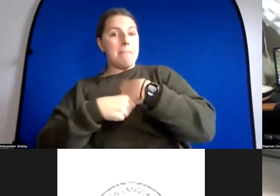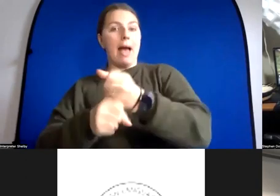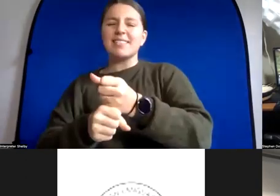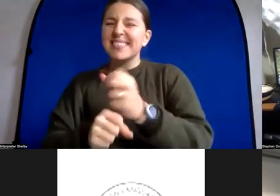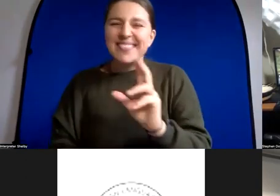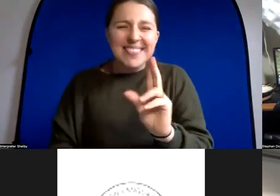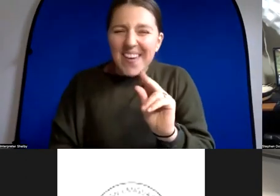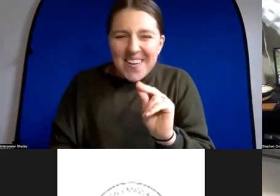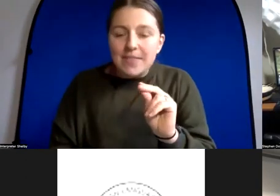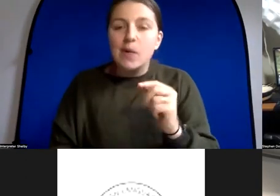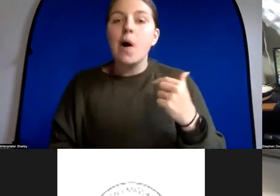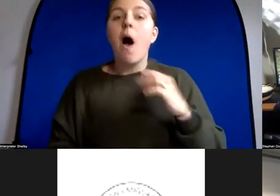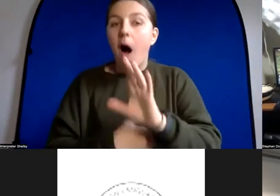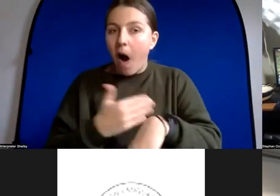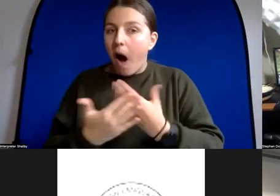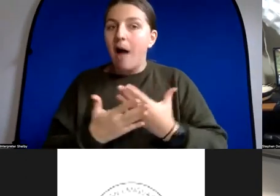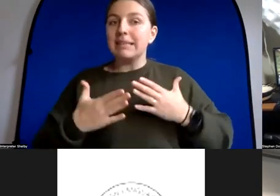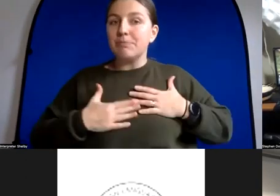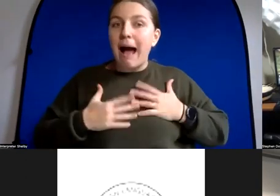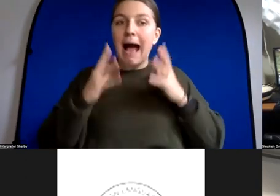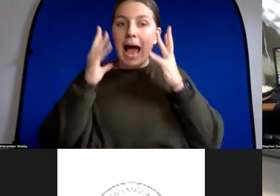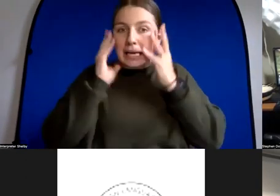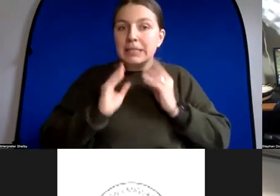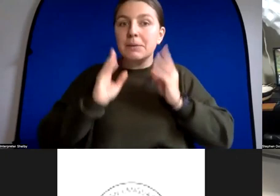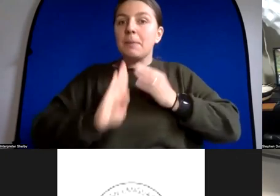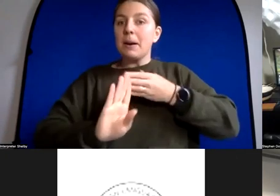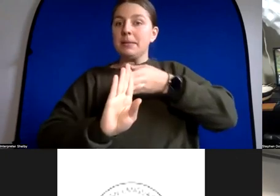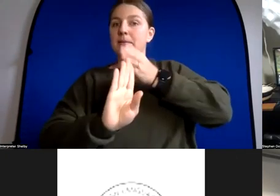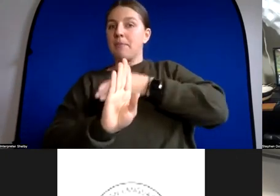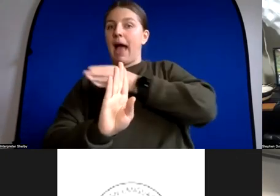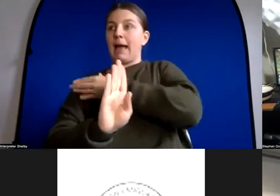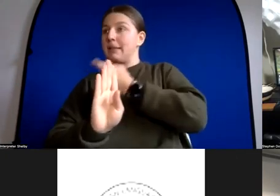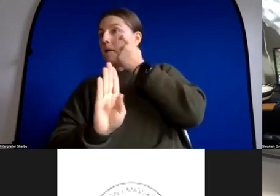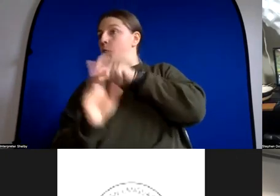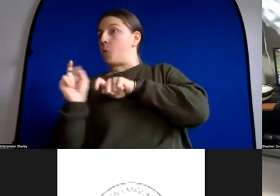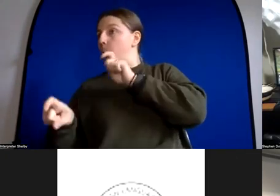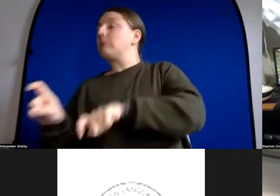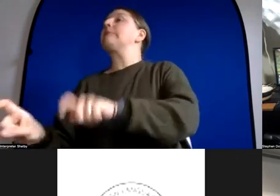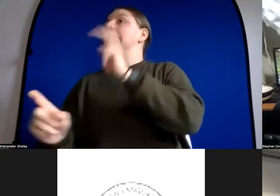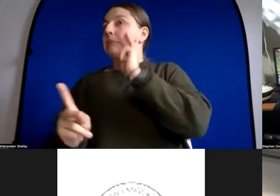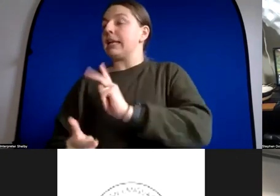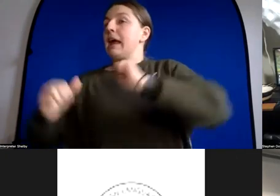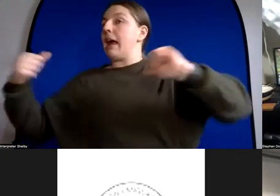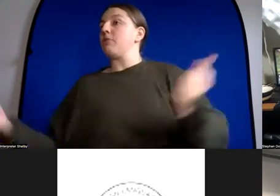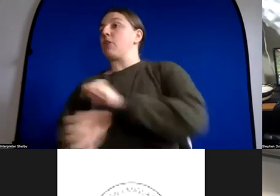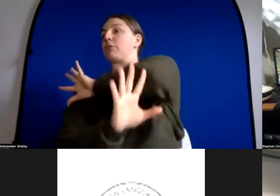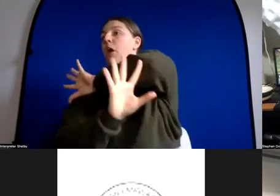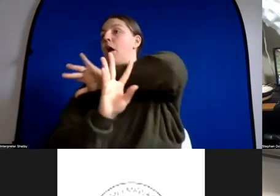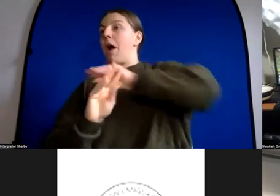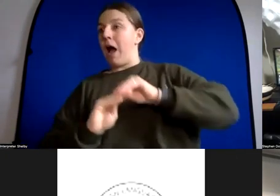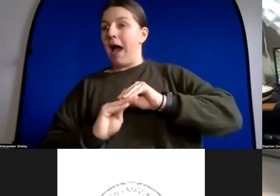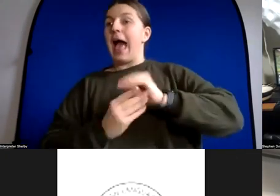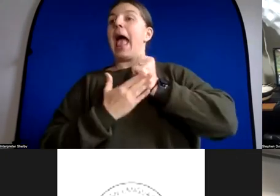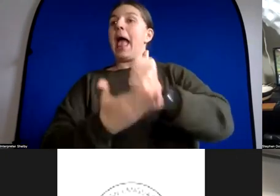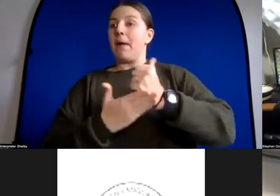all of their experiences all of the things that they've seen etc come into play and that's